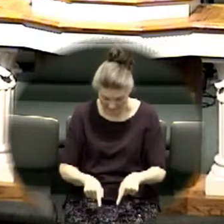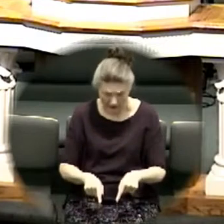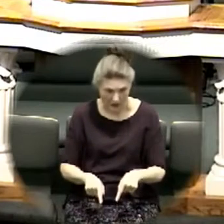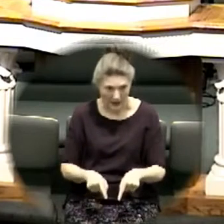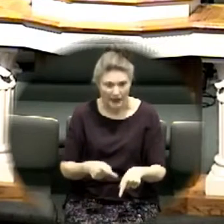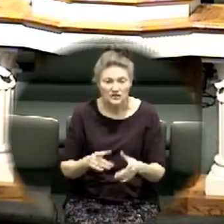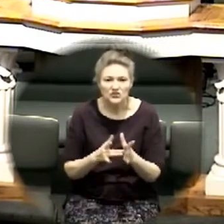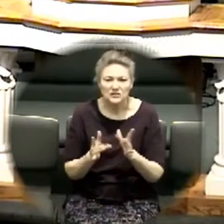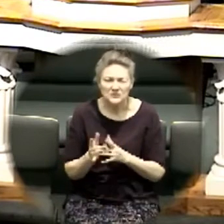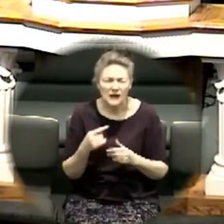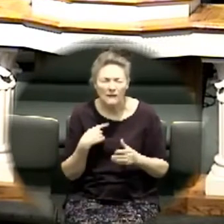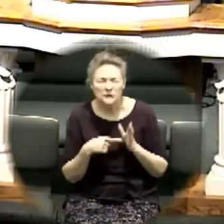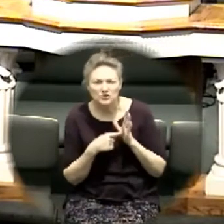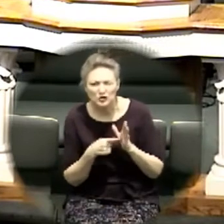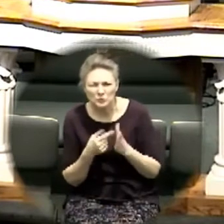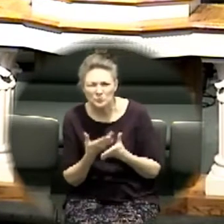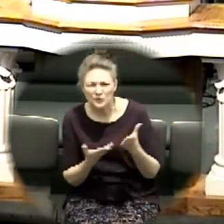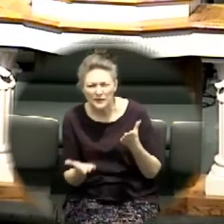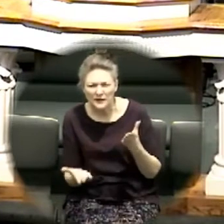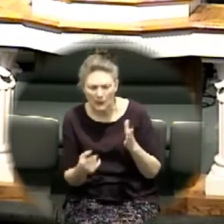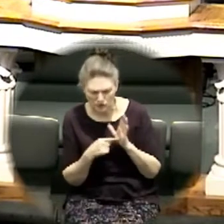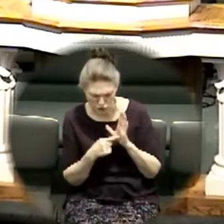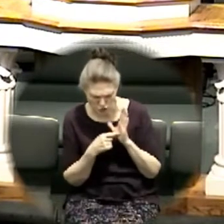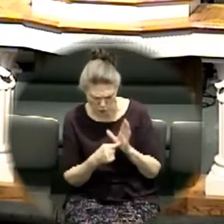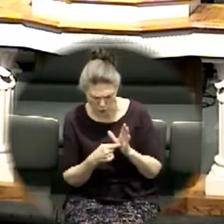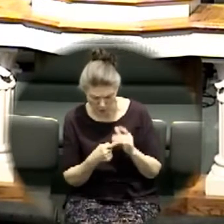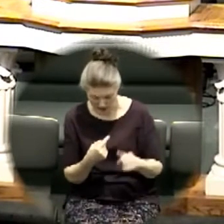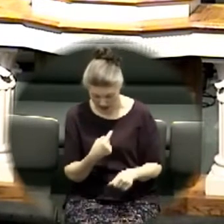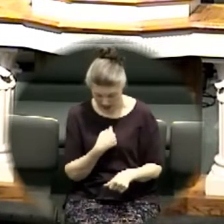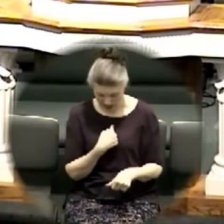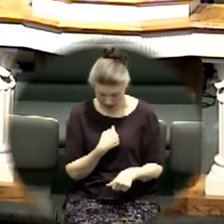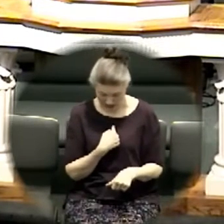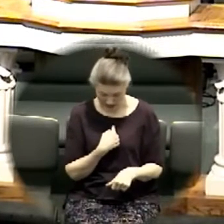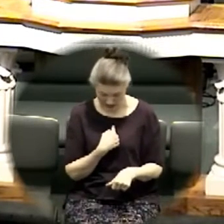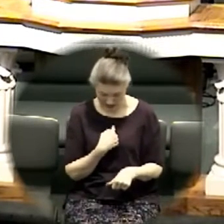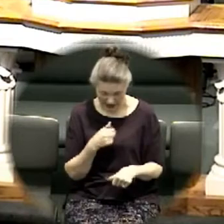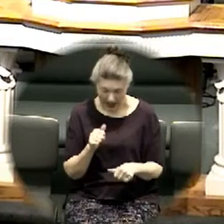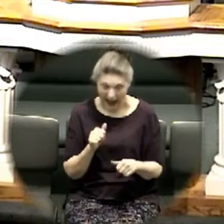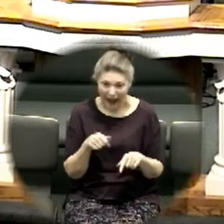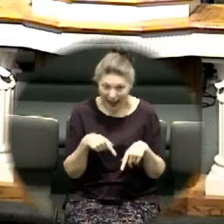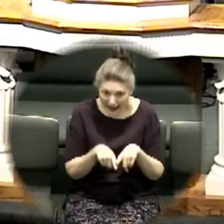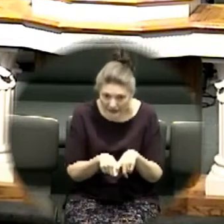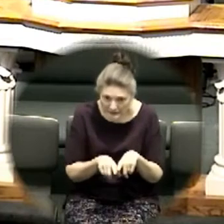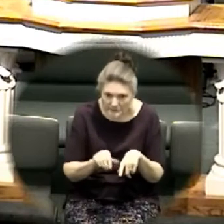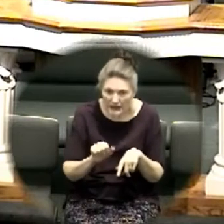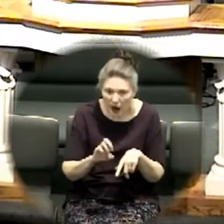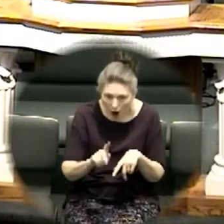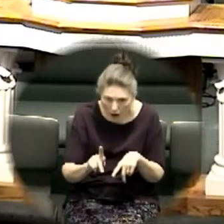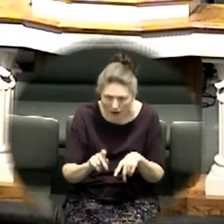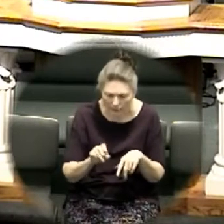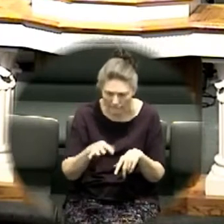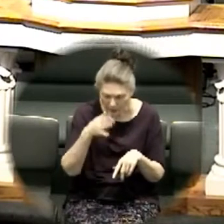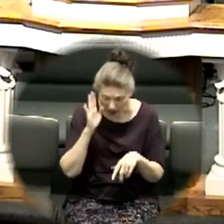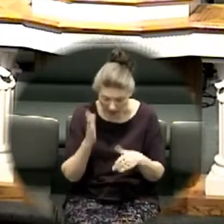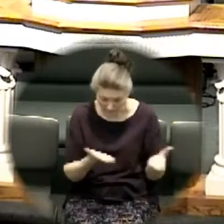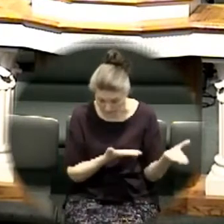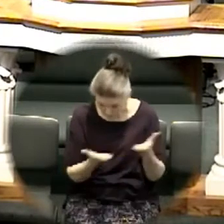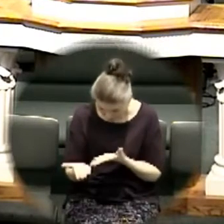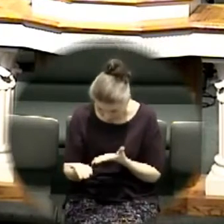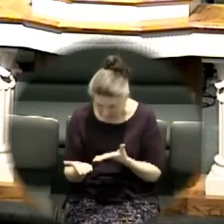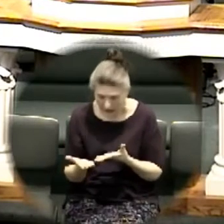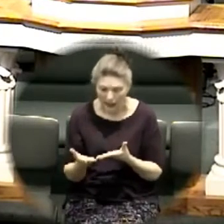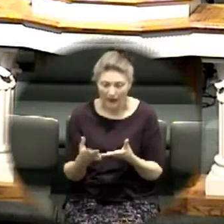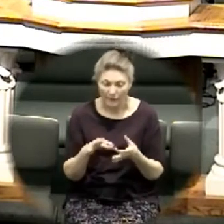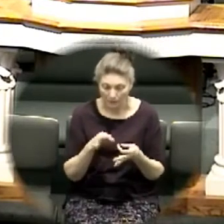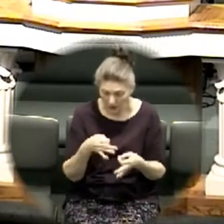said I'm going to show you something I'm going to show you that I as the ark of God carrying the presence of God the bread the mercy the